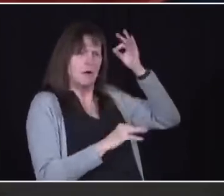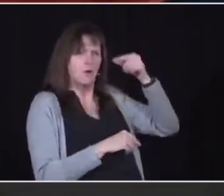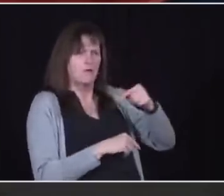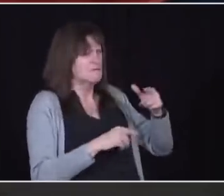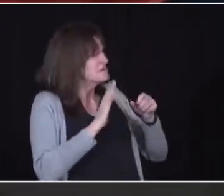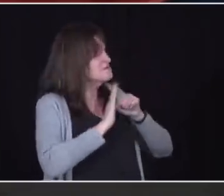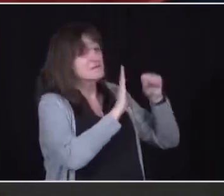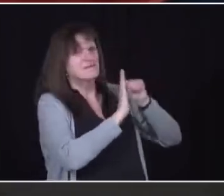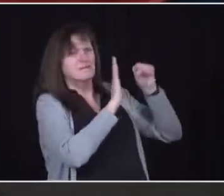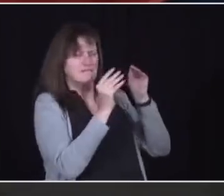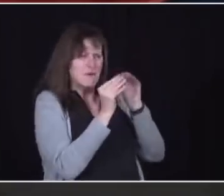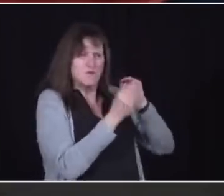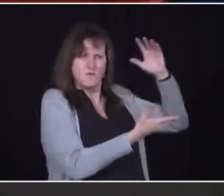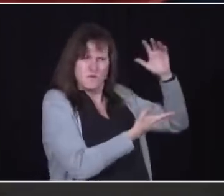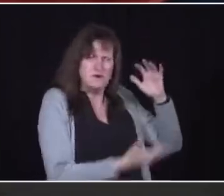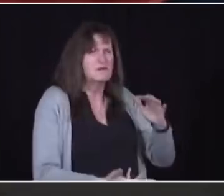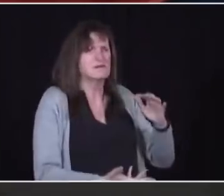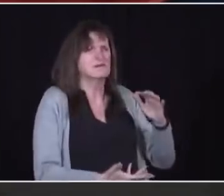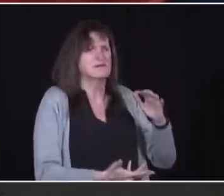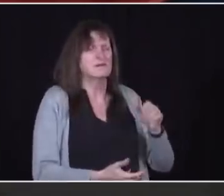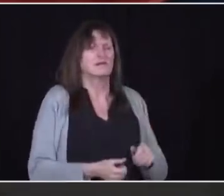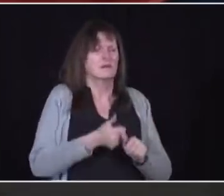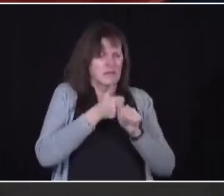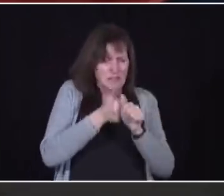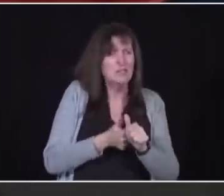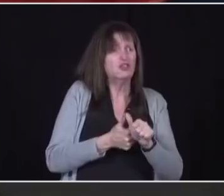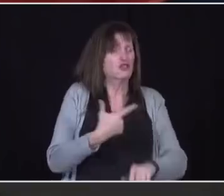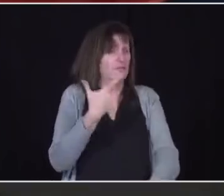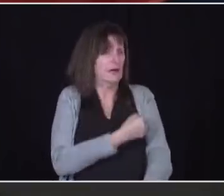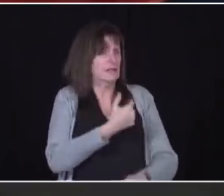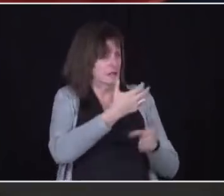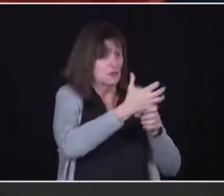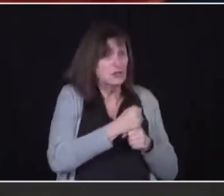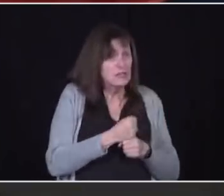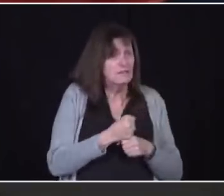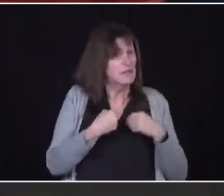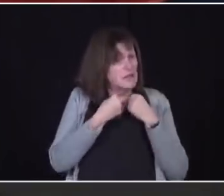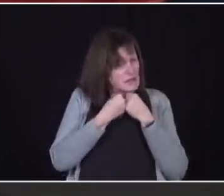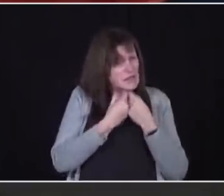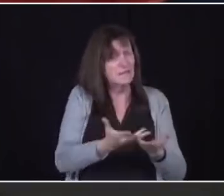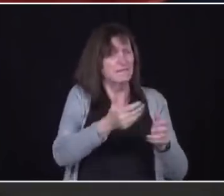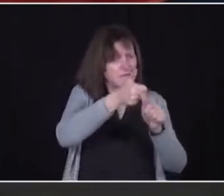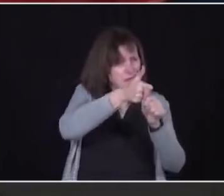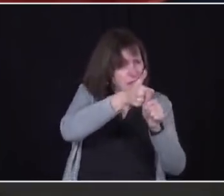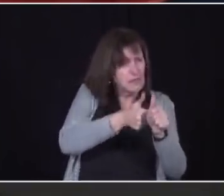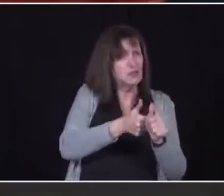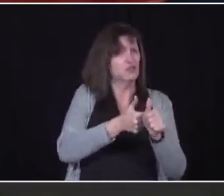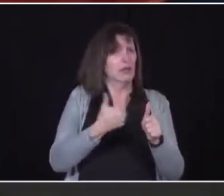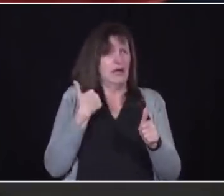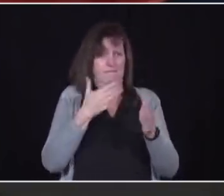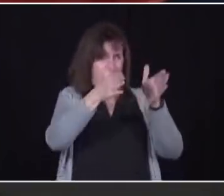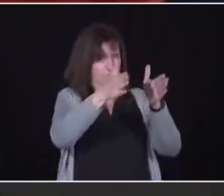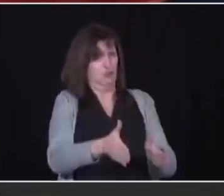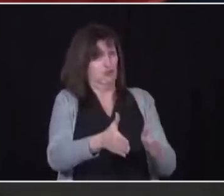Every vaccine we receive goes into an arm. Every single one is spoken for. We have seen